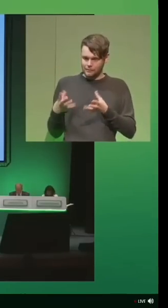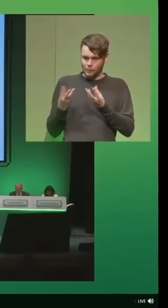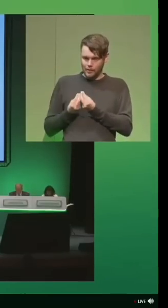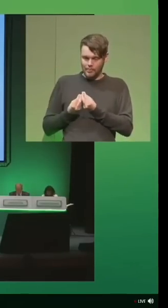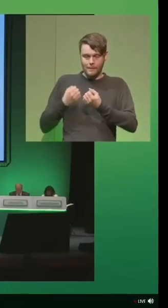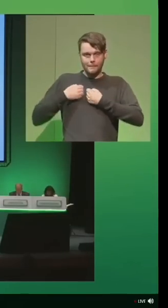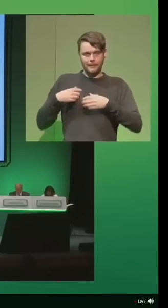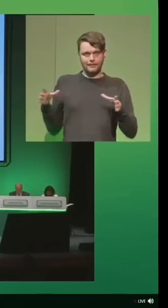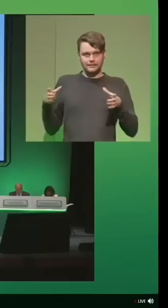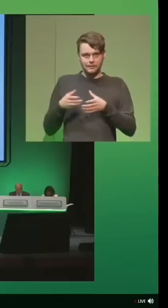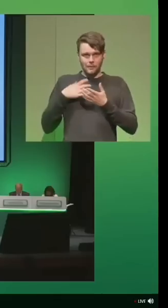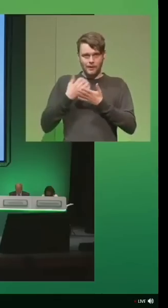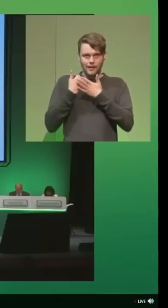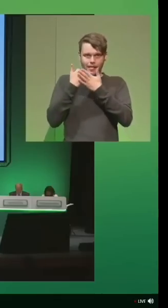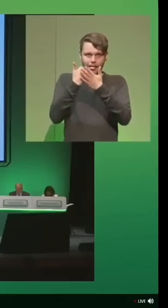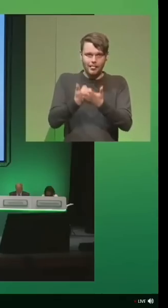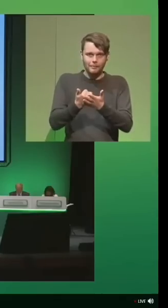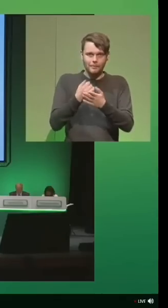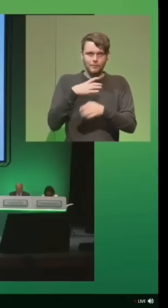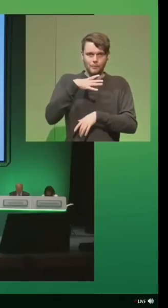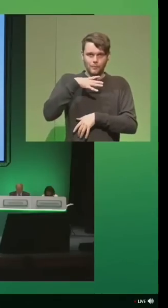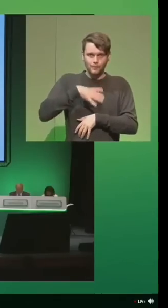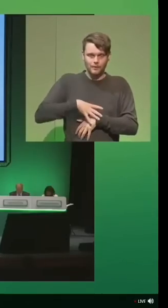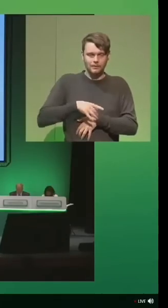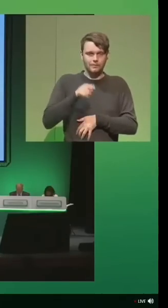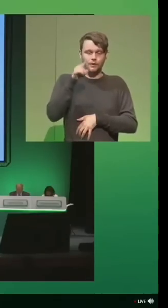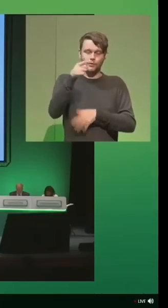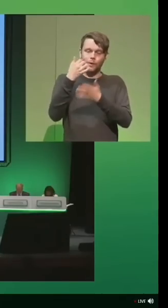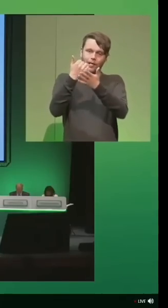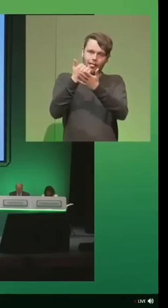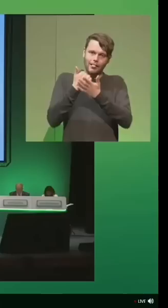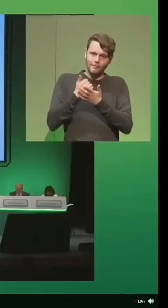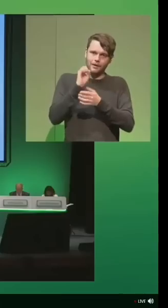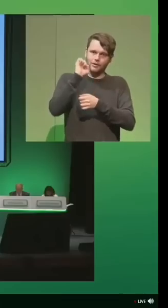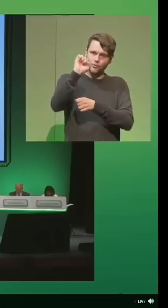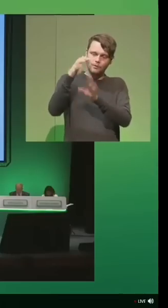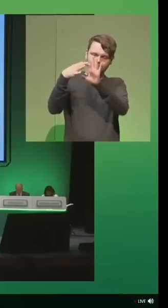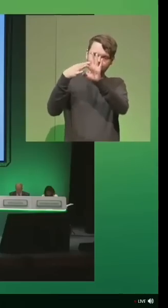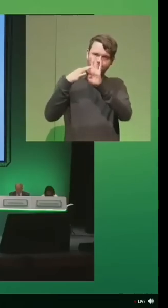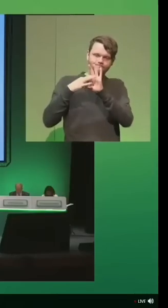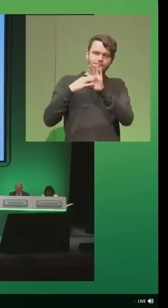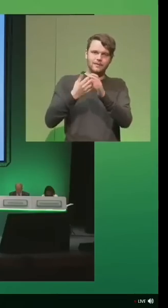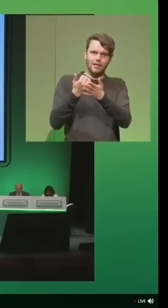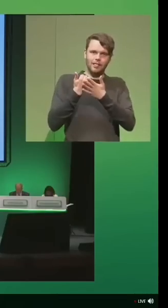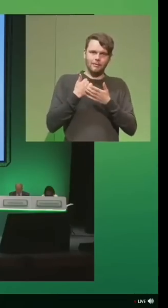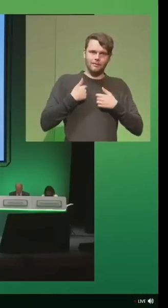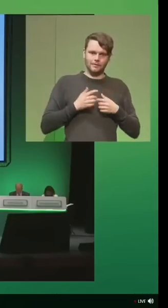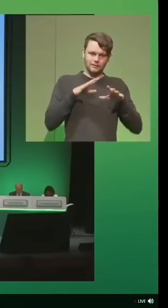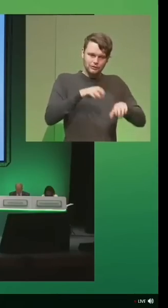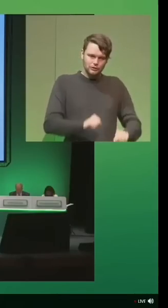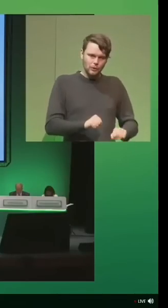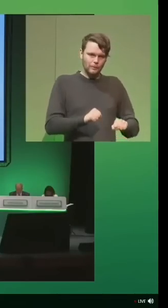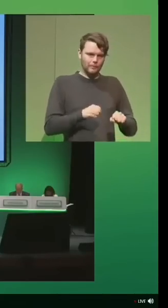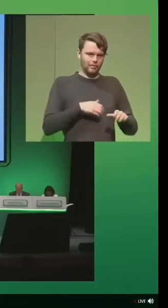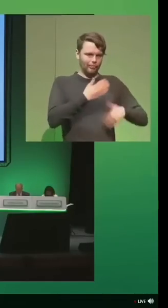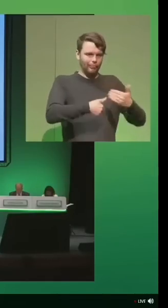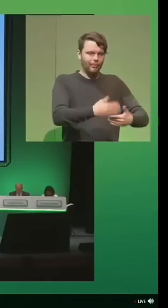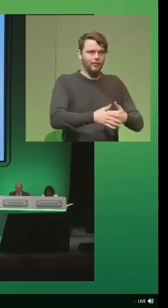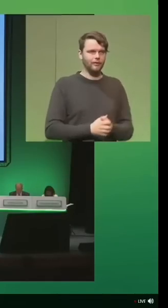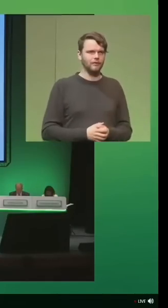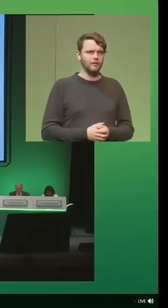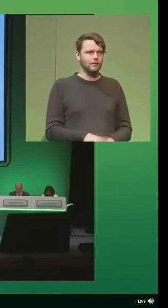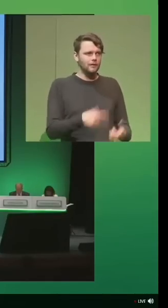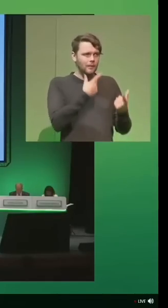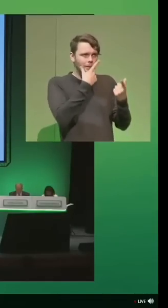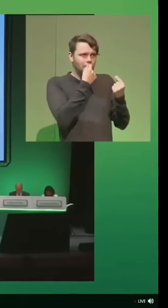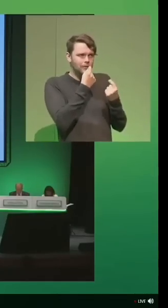and my team can help you. And what we need is your help and your commitment to help us stop this in its tracks. It